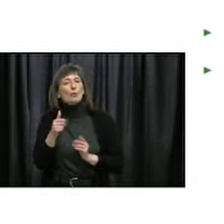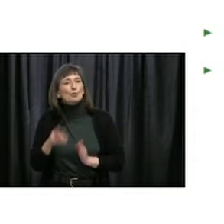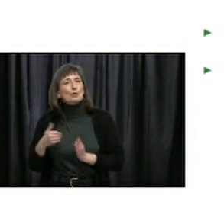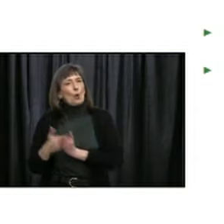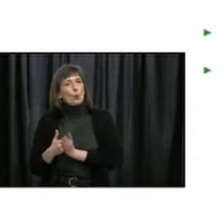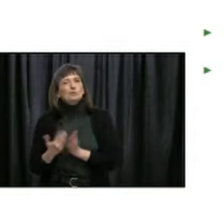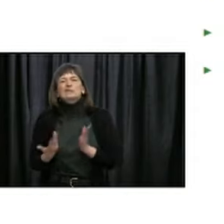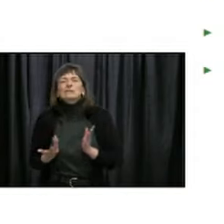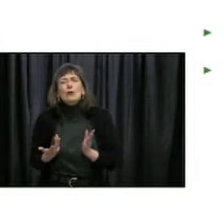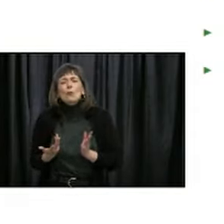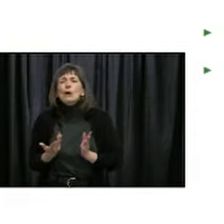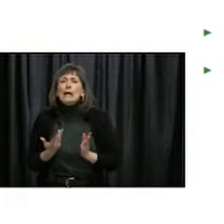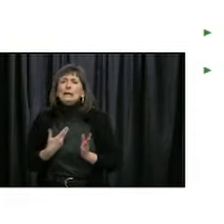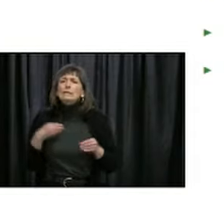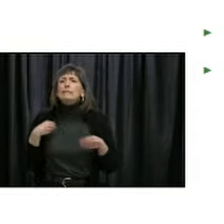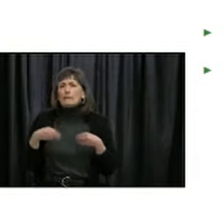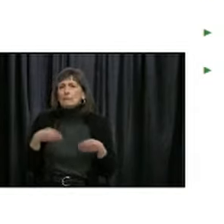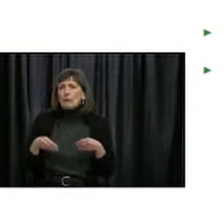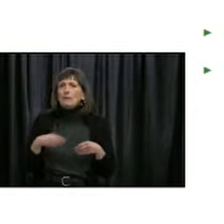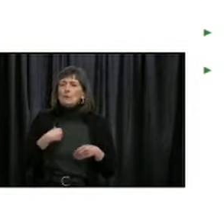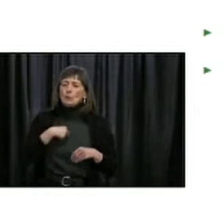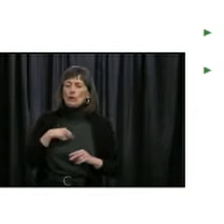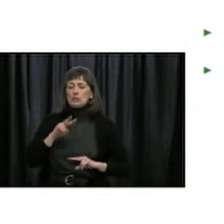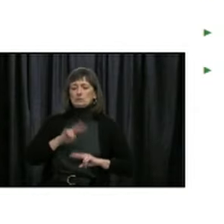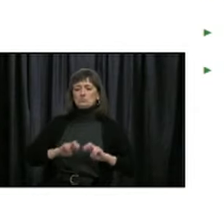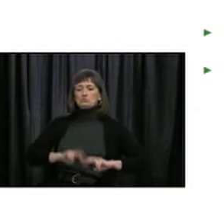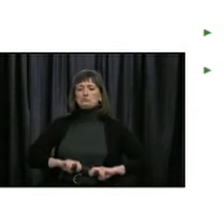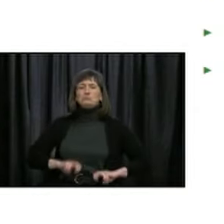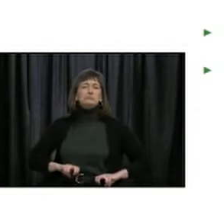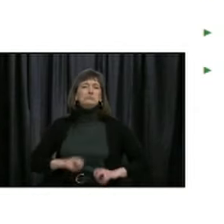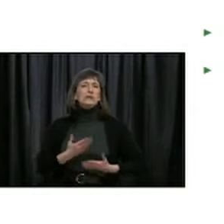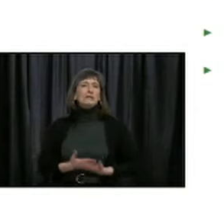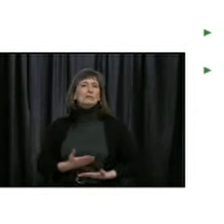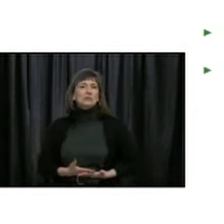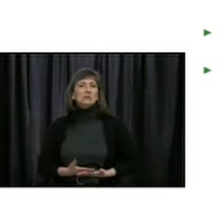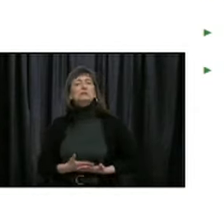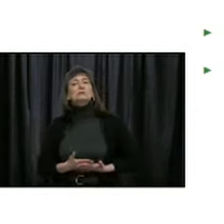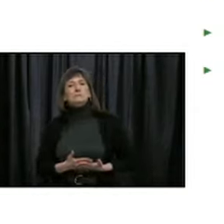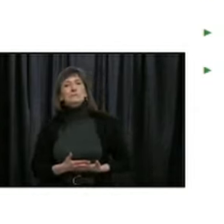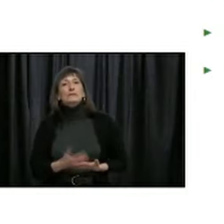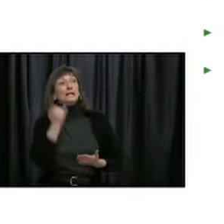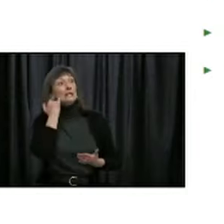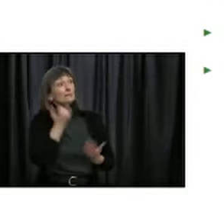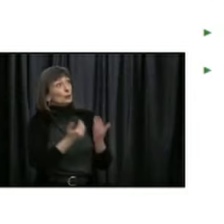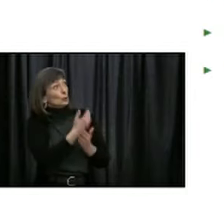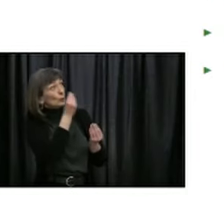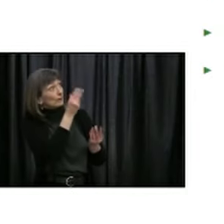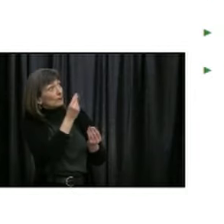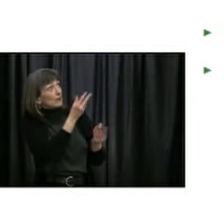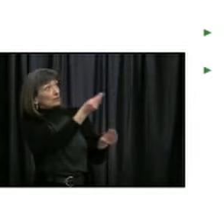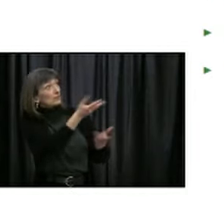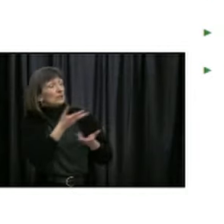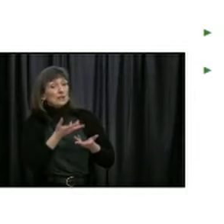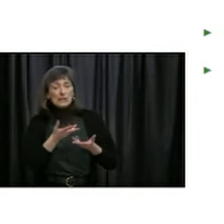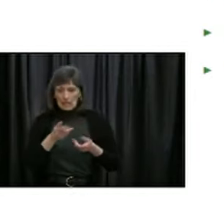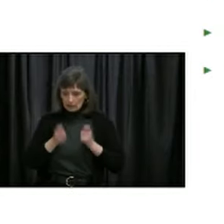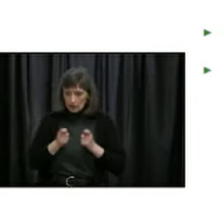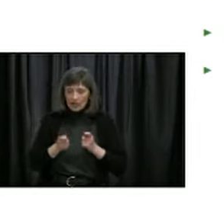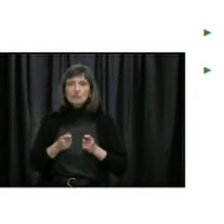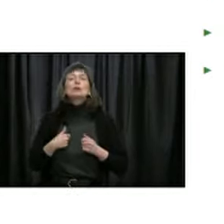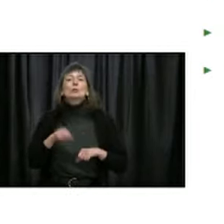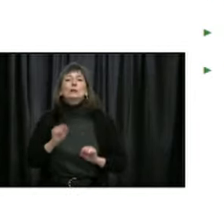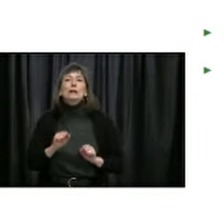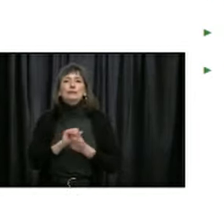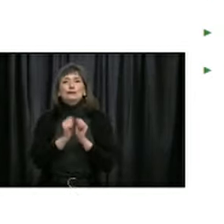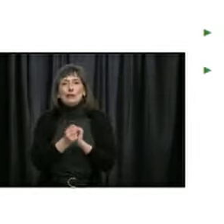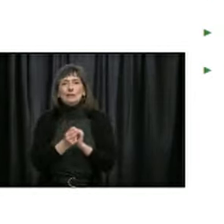base to start from, new information as it comes in may change how we look at some of these. But for right now, from